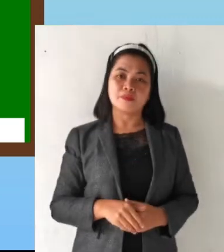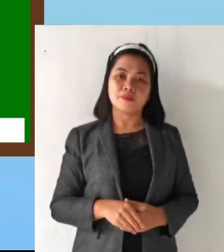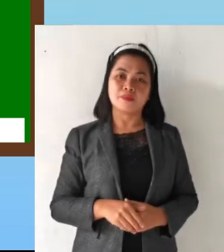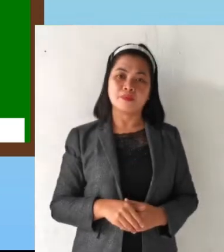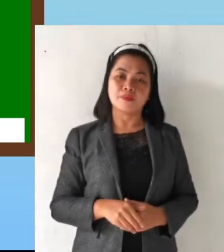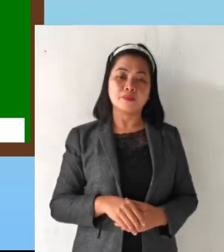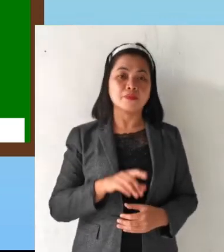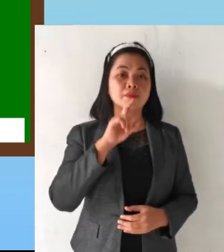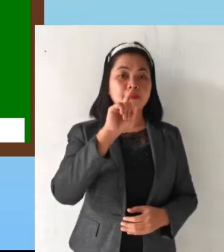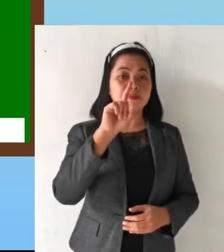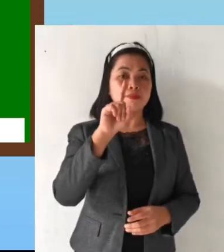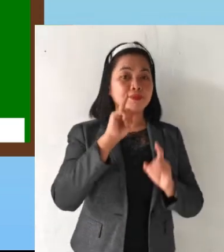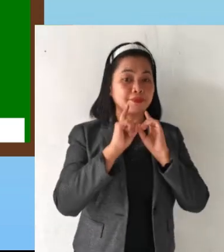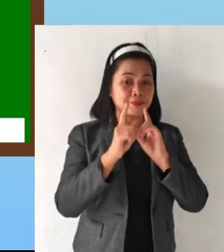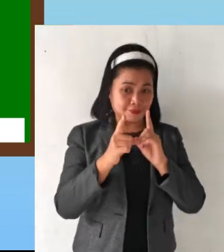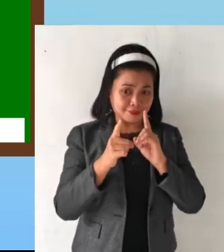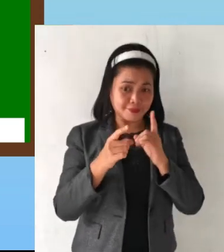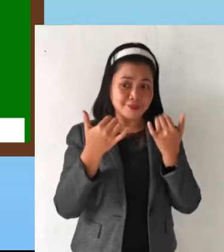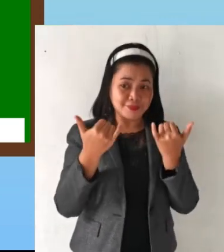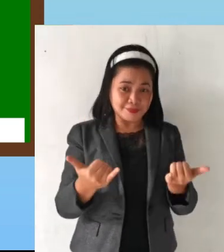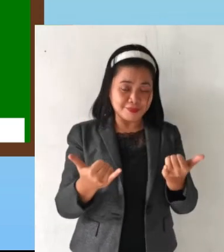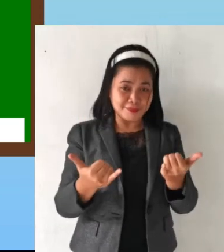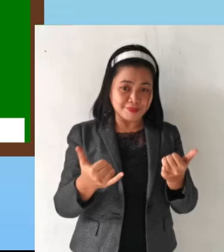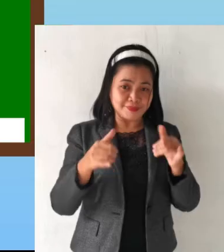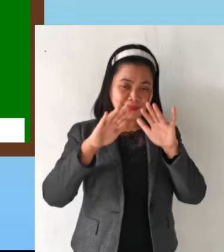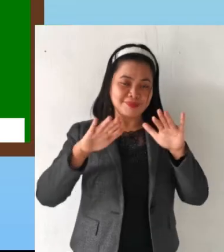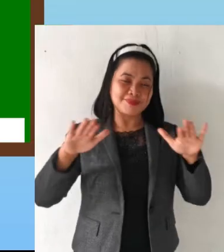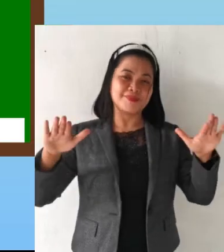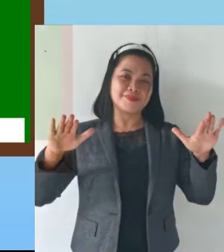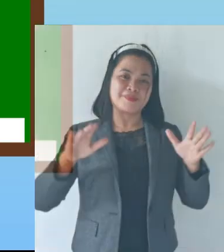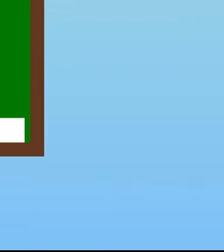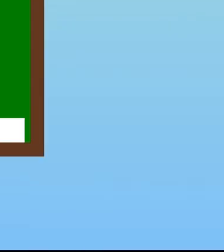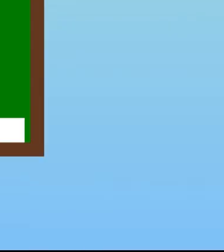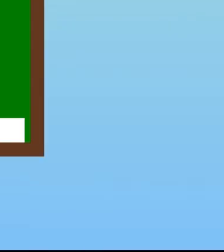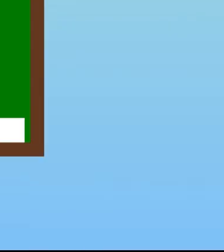You can answer it now kids and